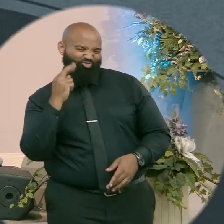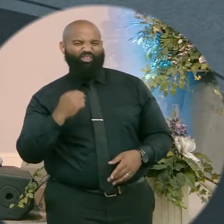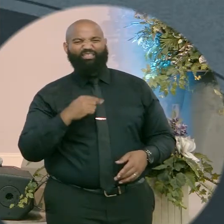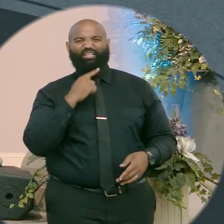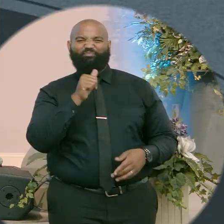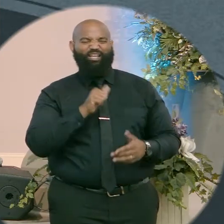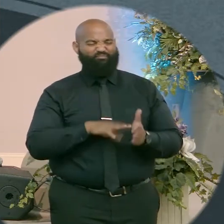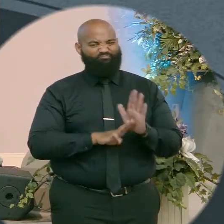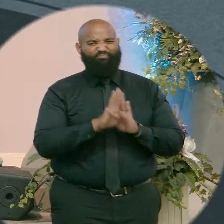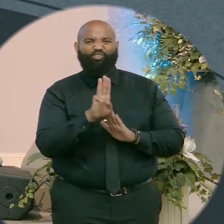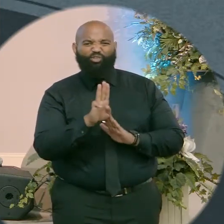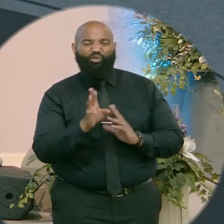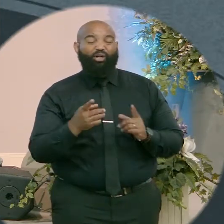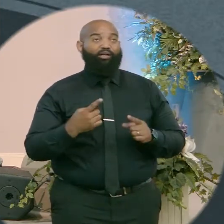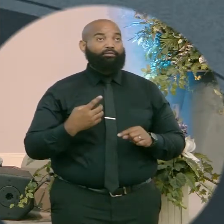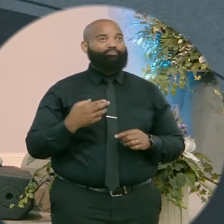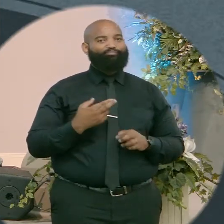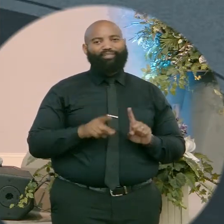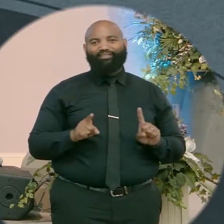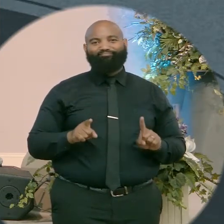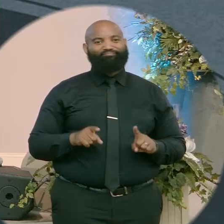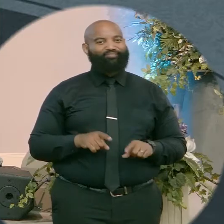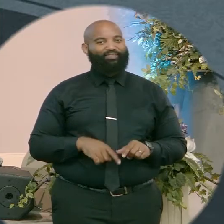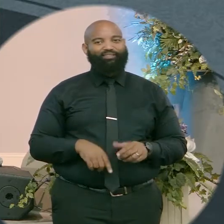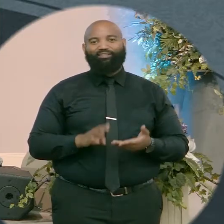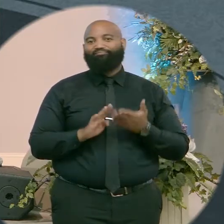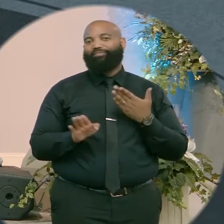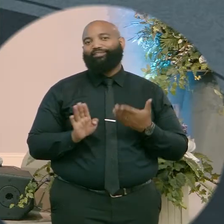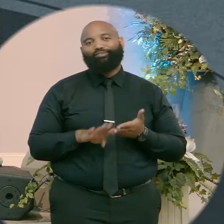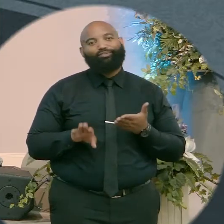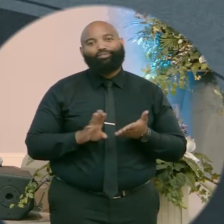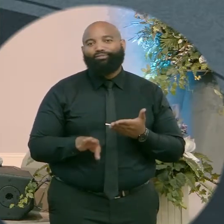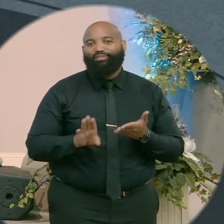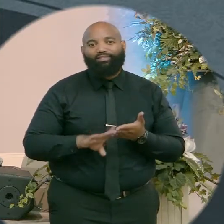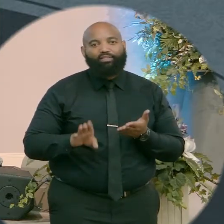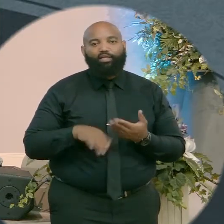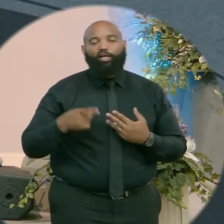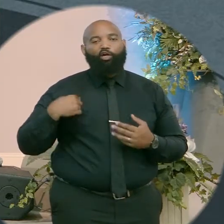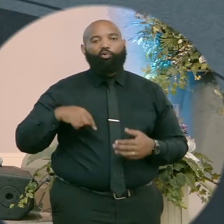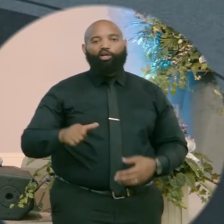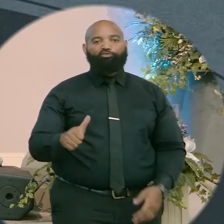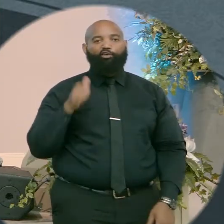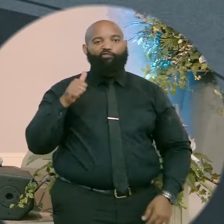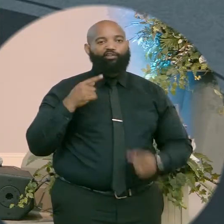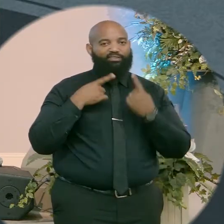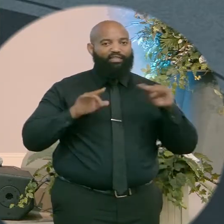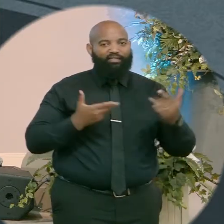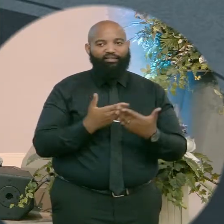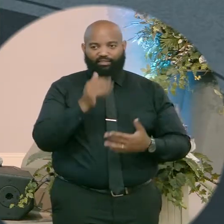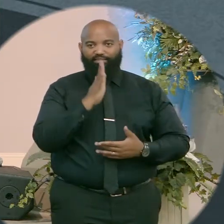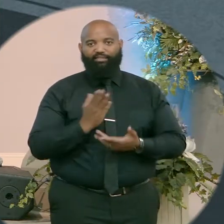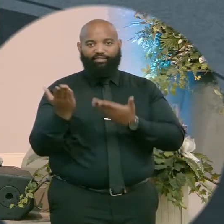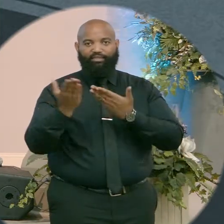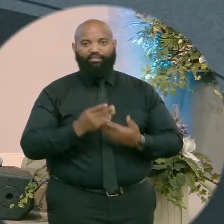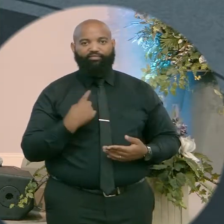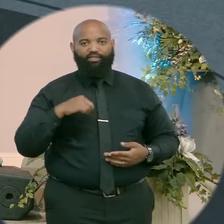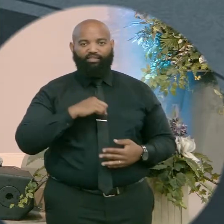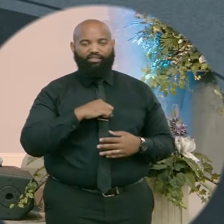Because we refuse to declare what God says for us so then what we do is we settle for living in less than.